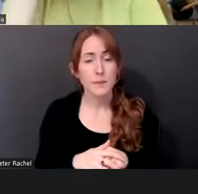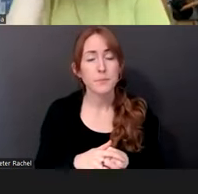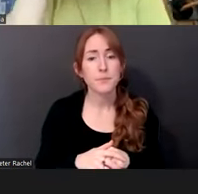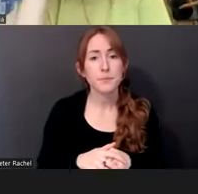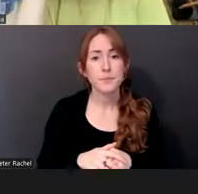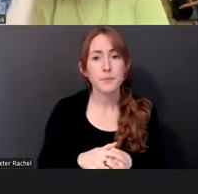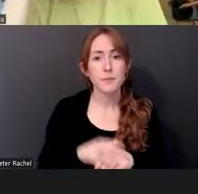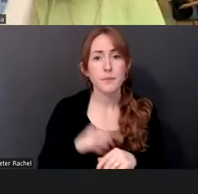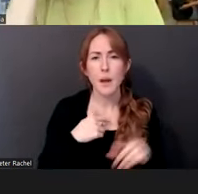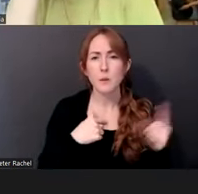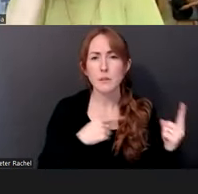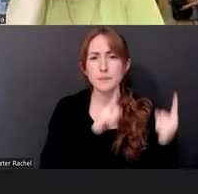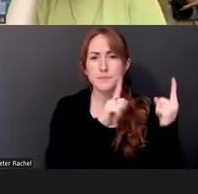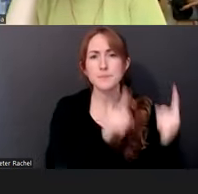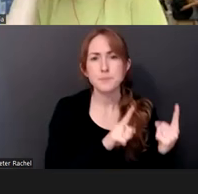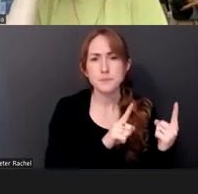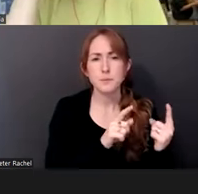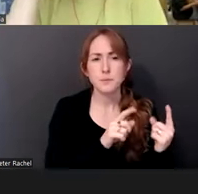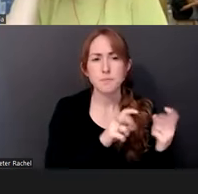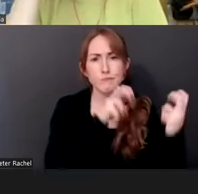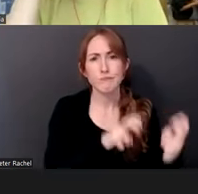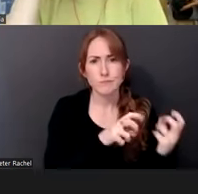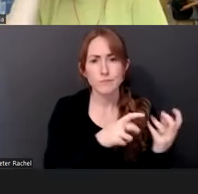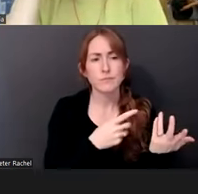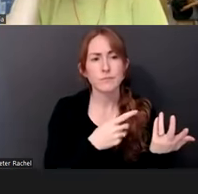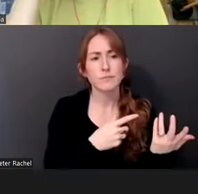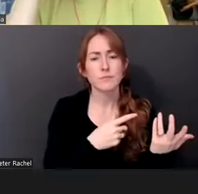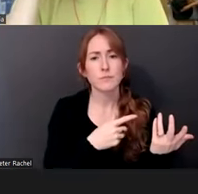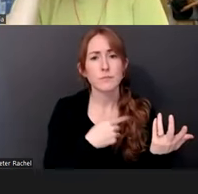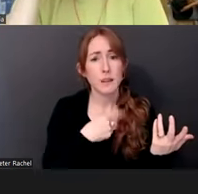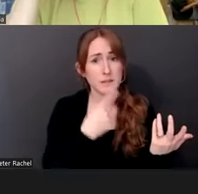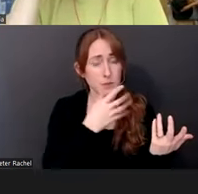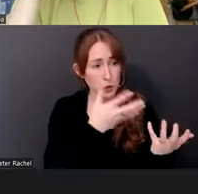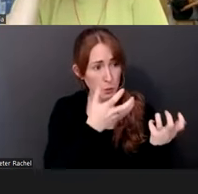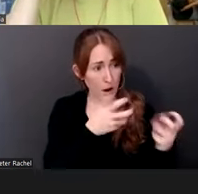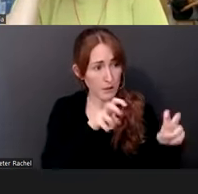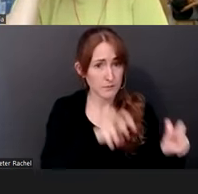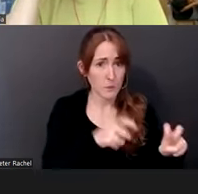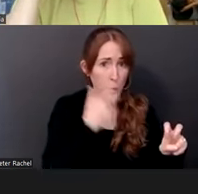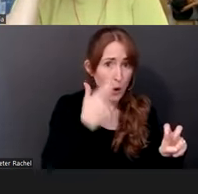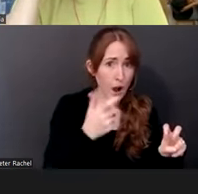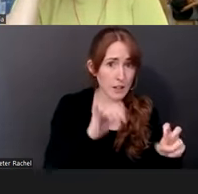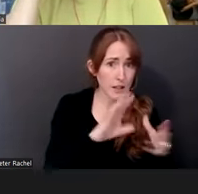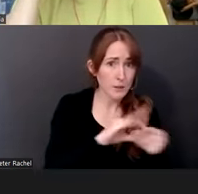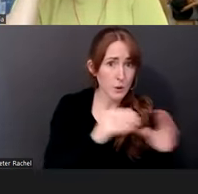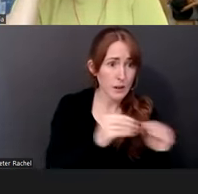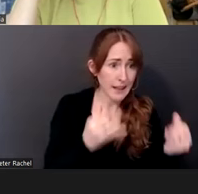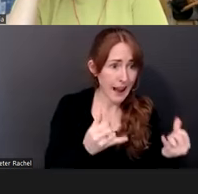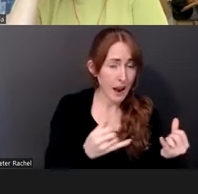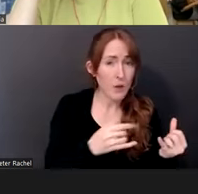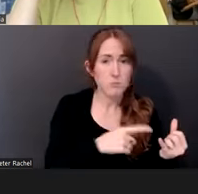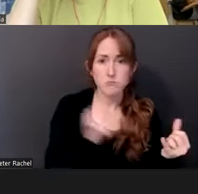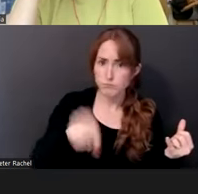with this person in her office and I said, you know, we could just sit down and watch that story right now, which we did. And, uh,